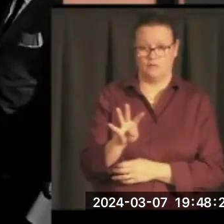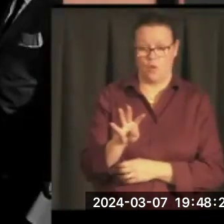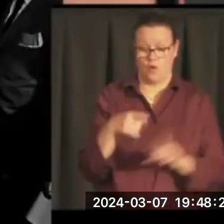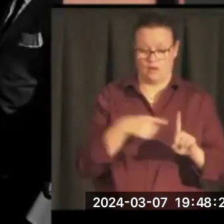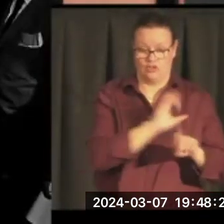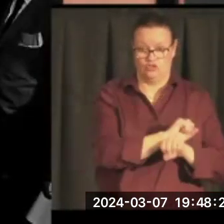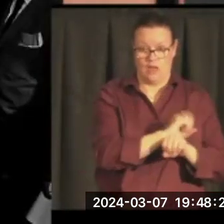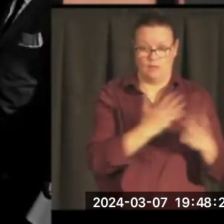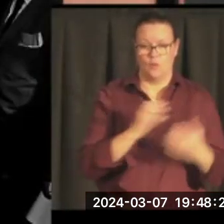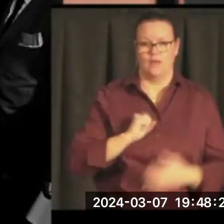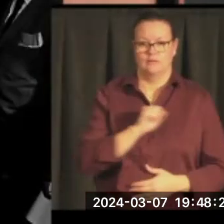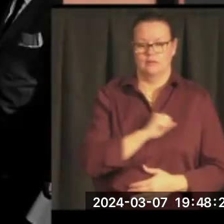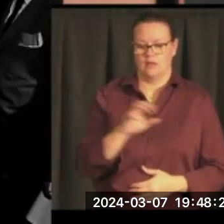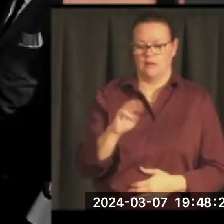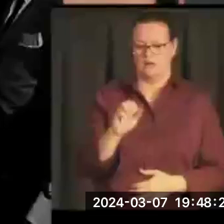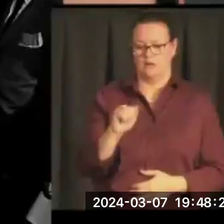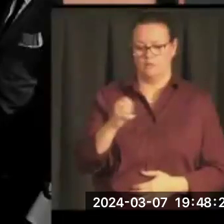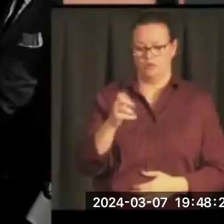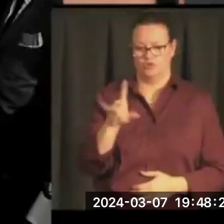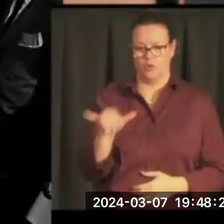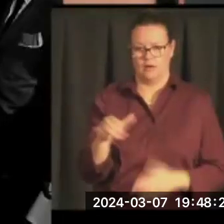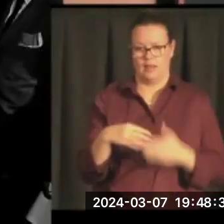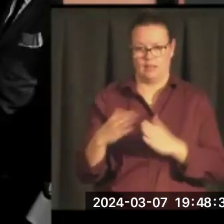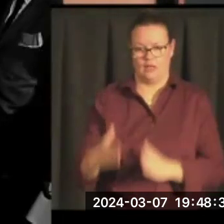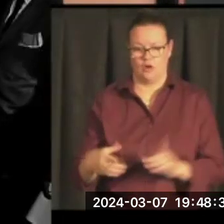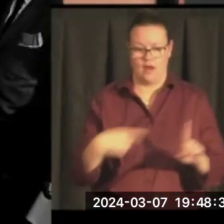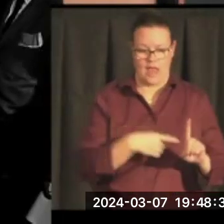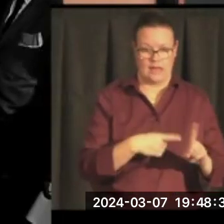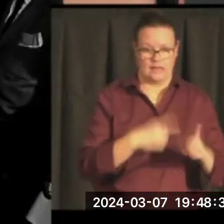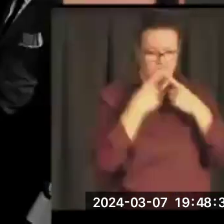And this is what he says to his colleagues in the Senate.